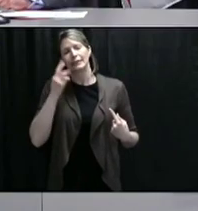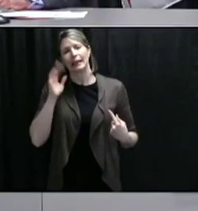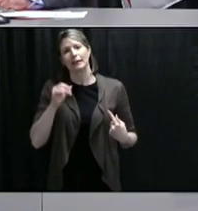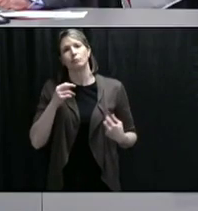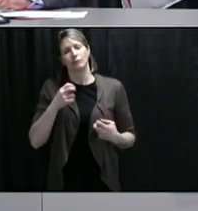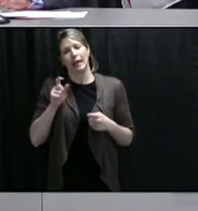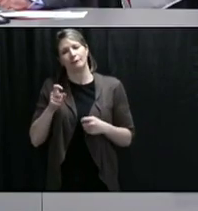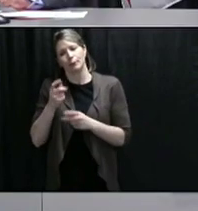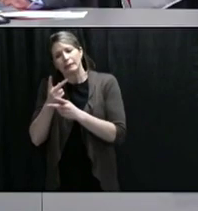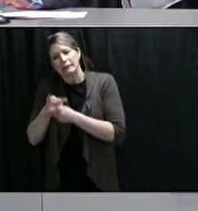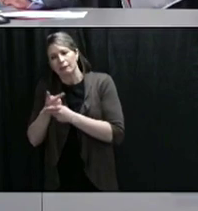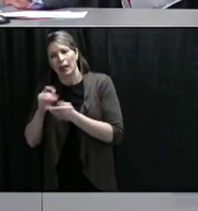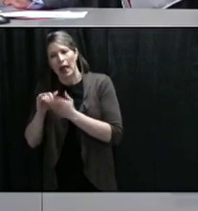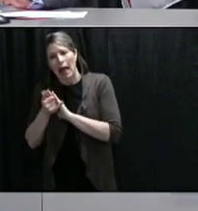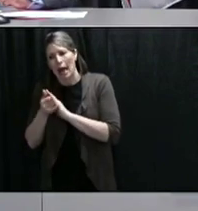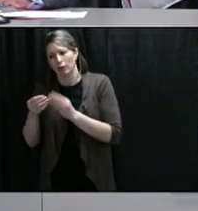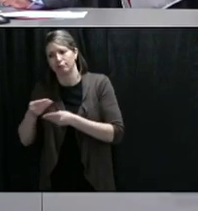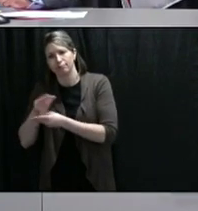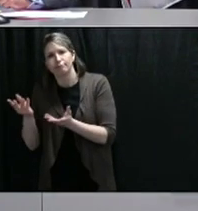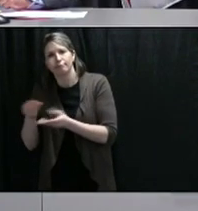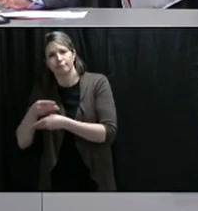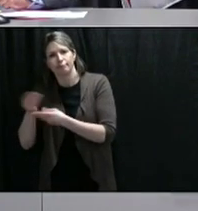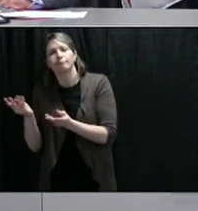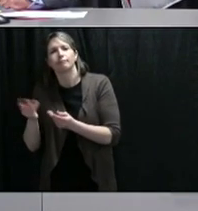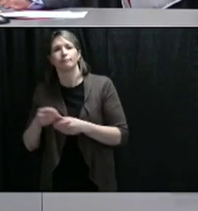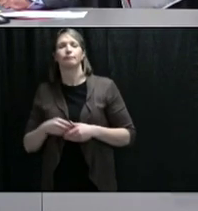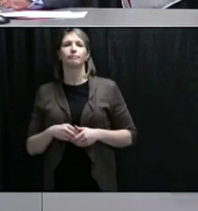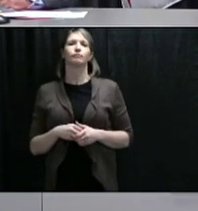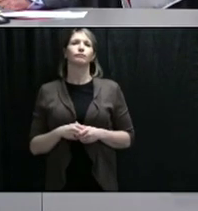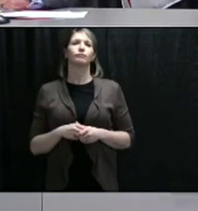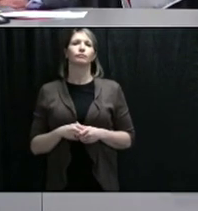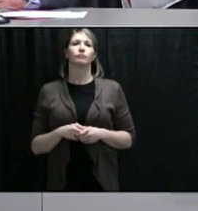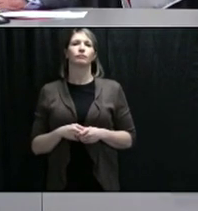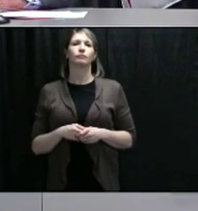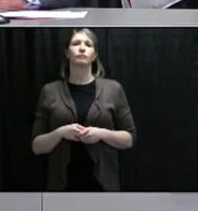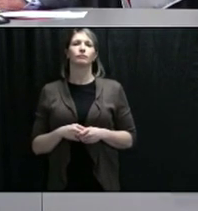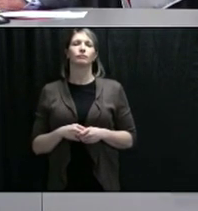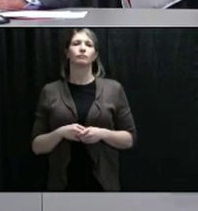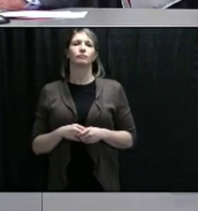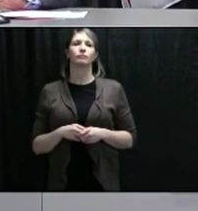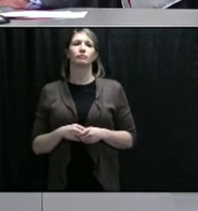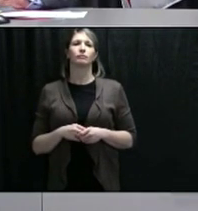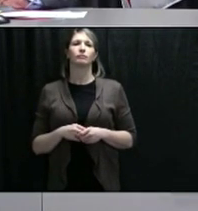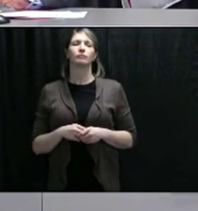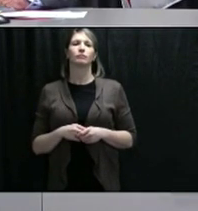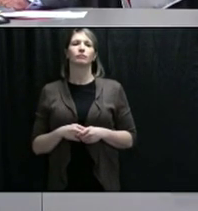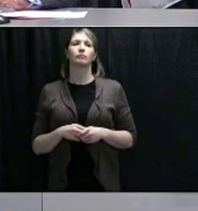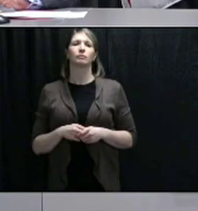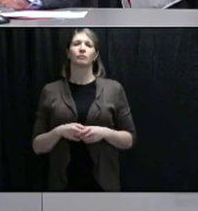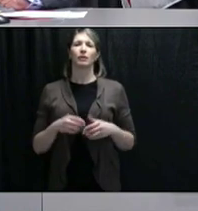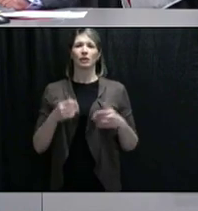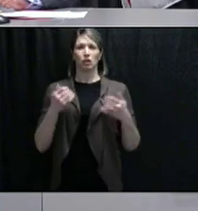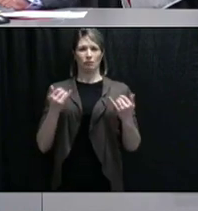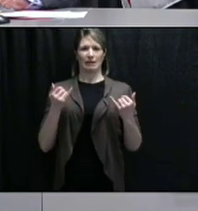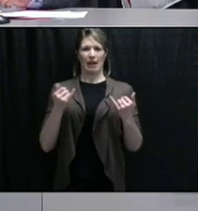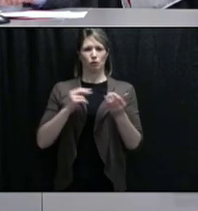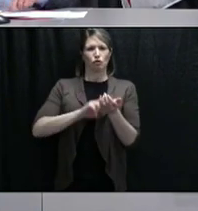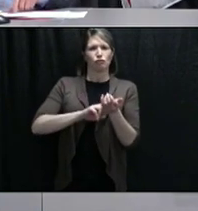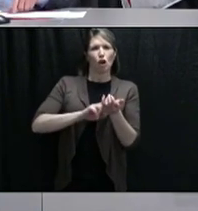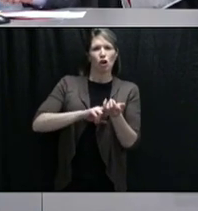Thank you. And I'm also wondering if you have an update on the number of healthcare and frontline workers who are isolating